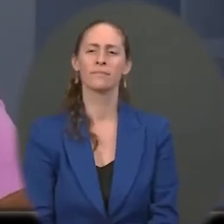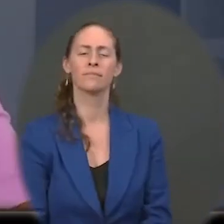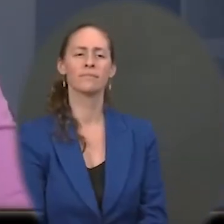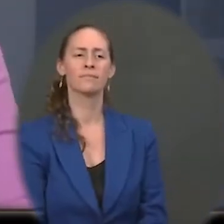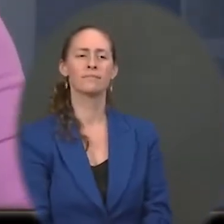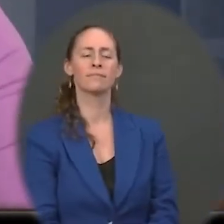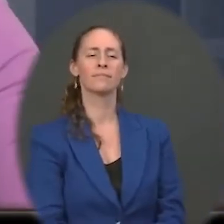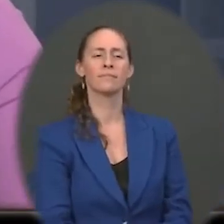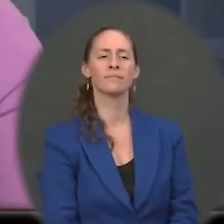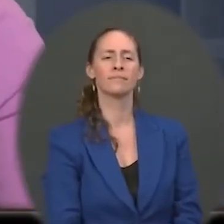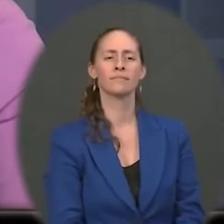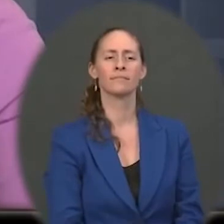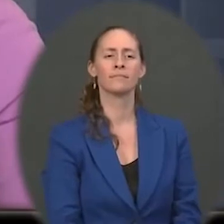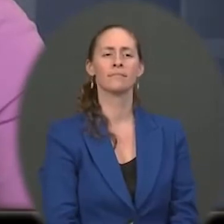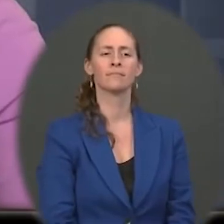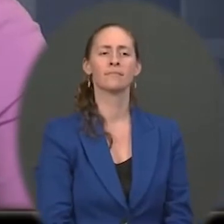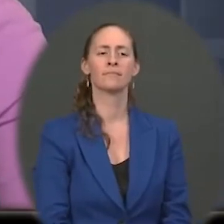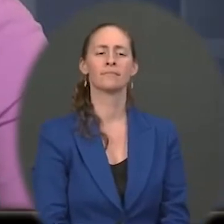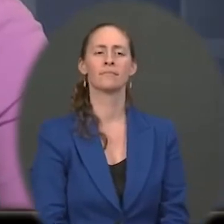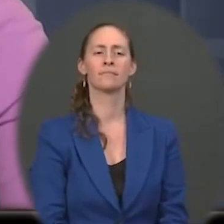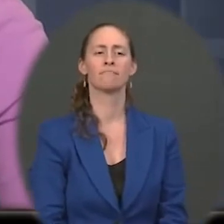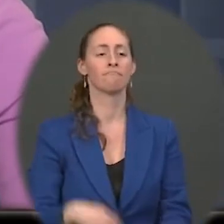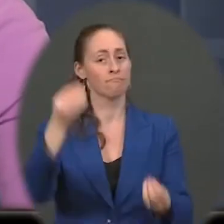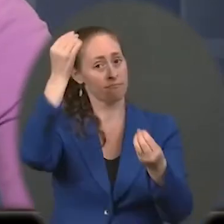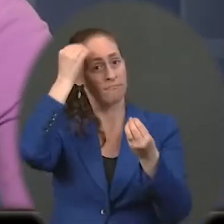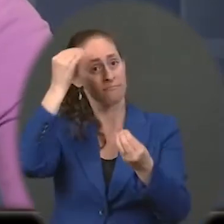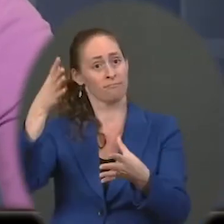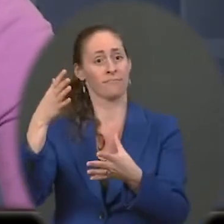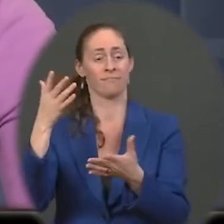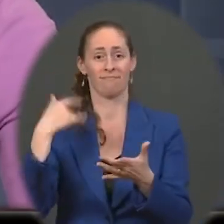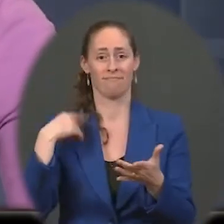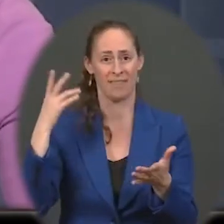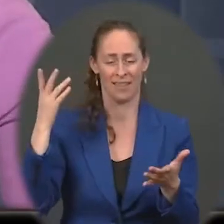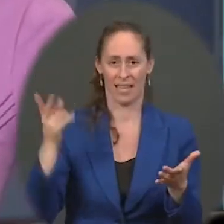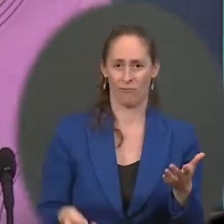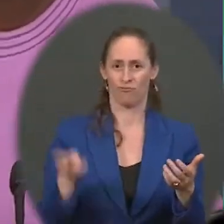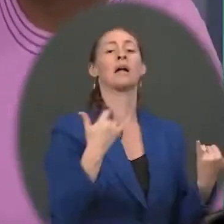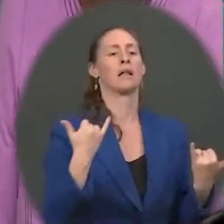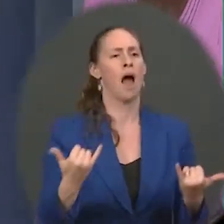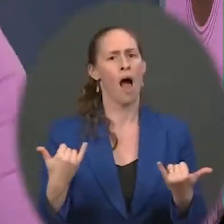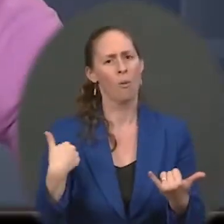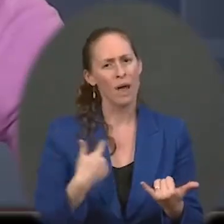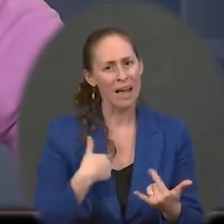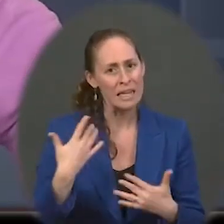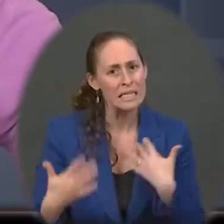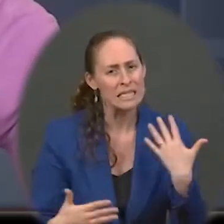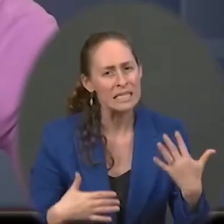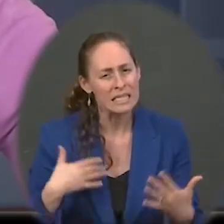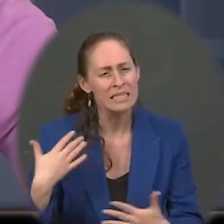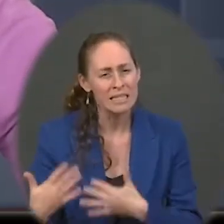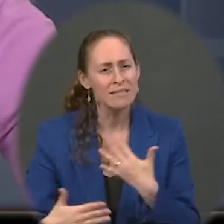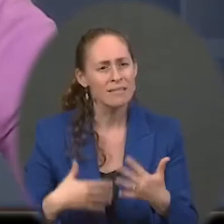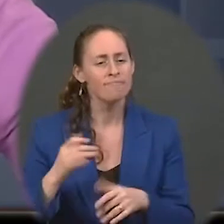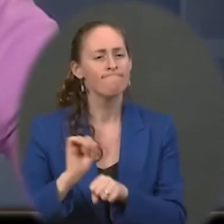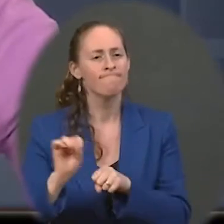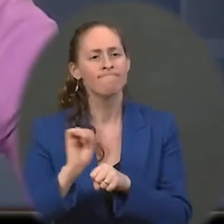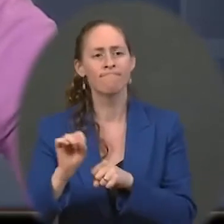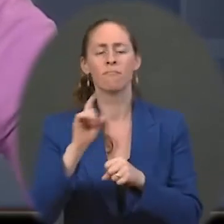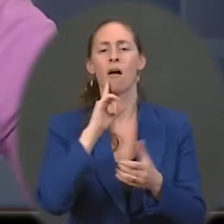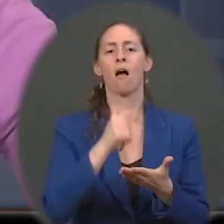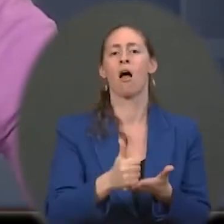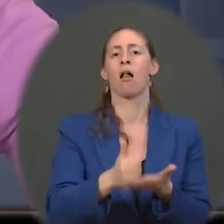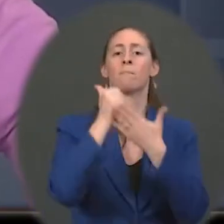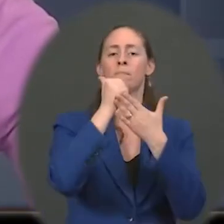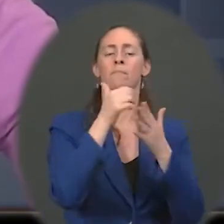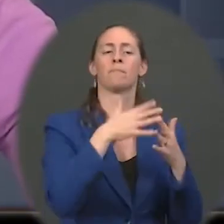dealing with a historic and evolving pandemic that is impacting our economy. This is why we're trying to pass the